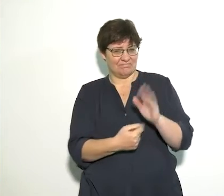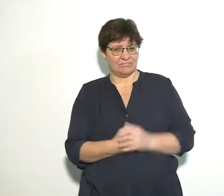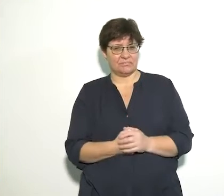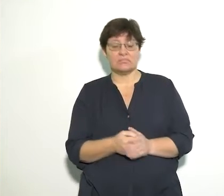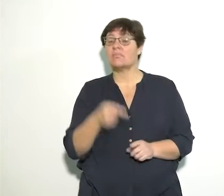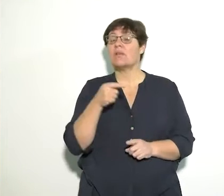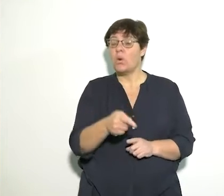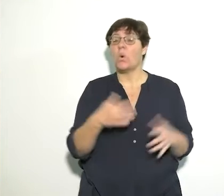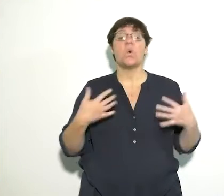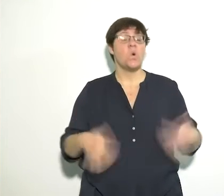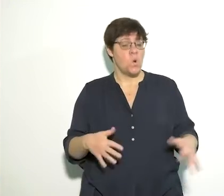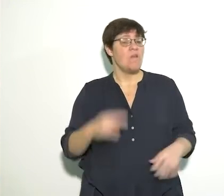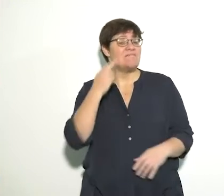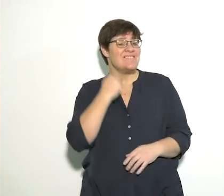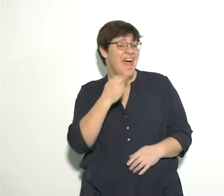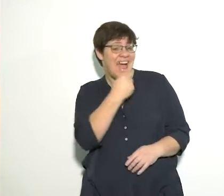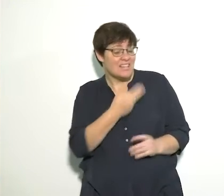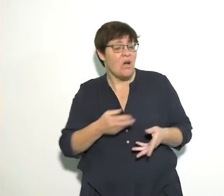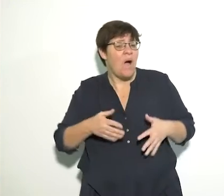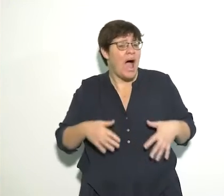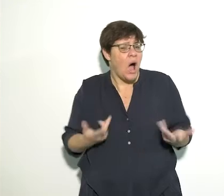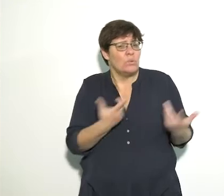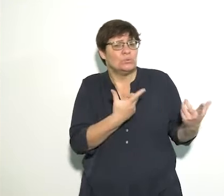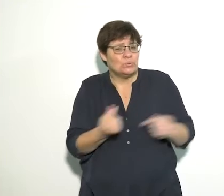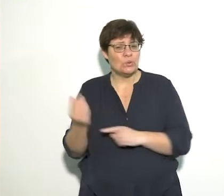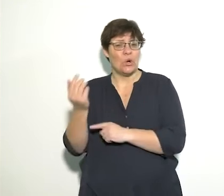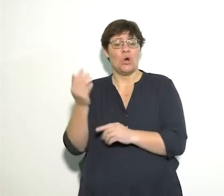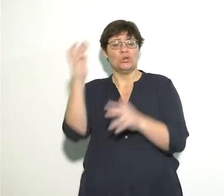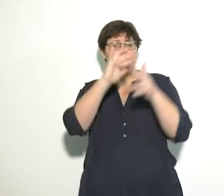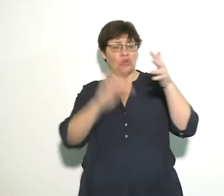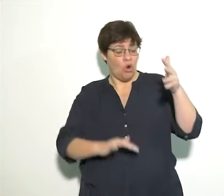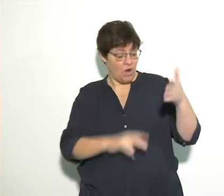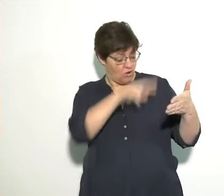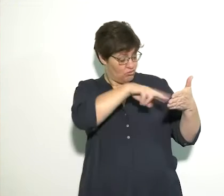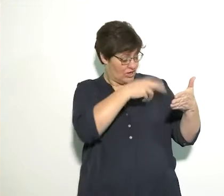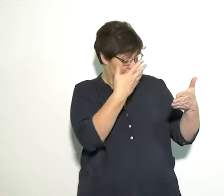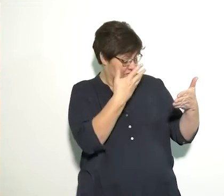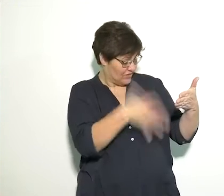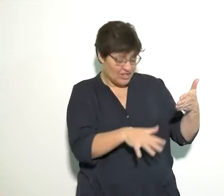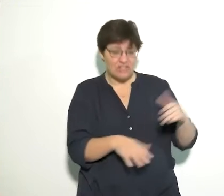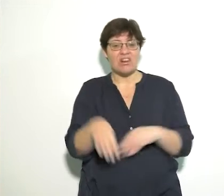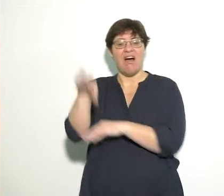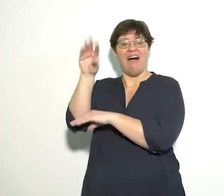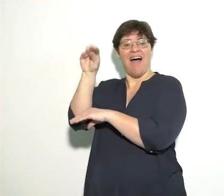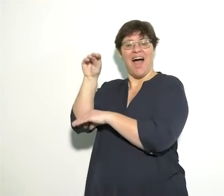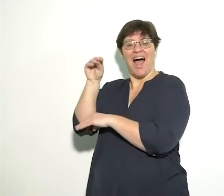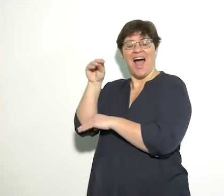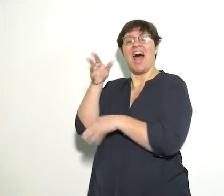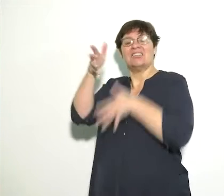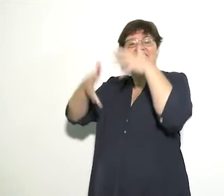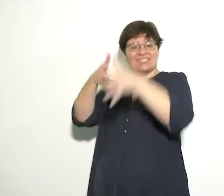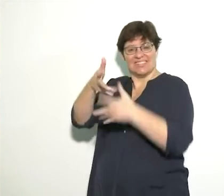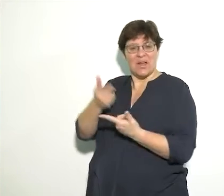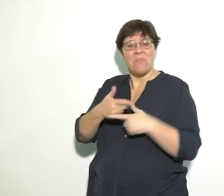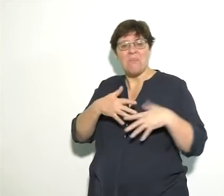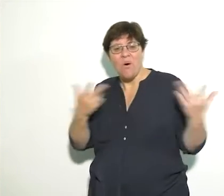Puppets are a great way of telling stories that we have just read or that we have just listened to so that